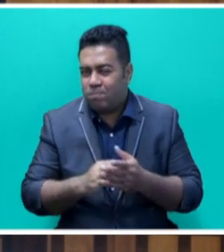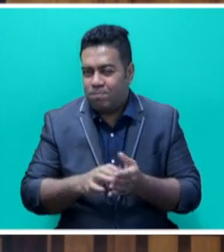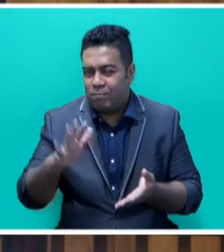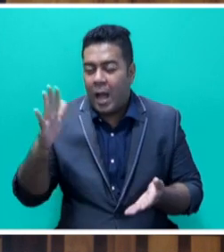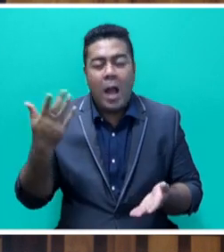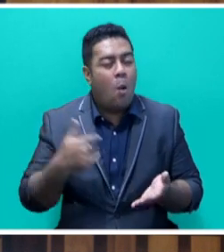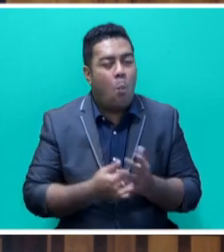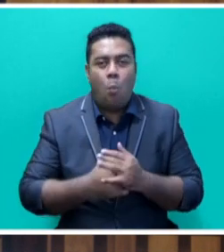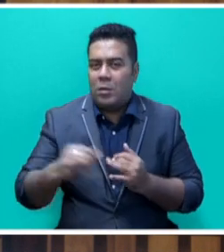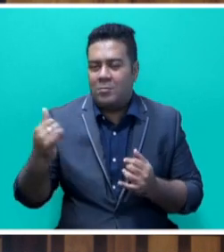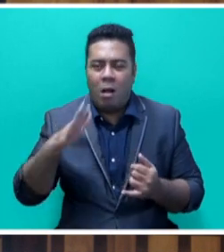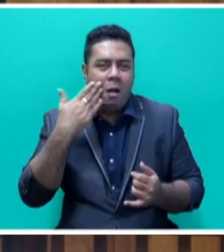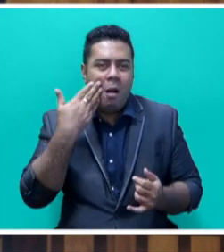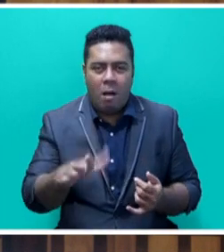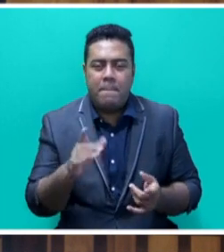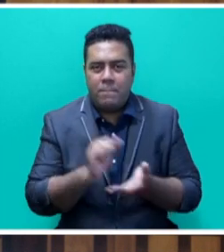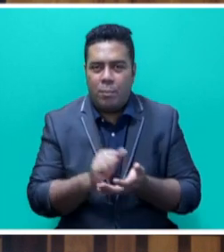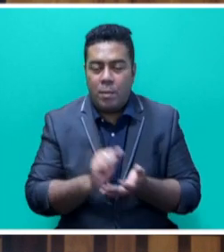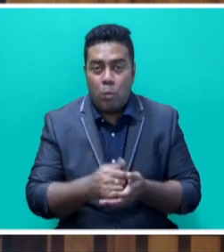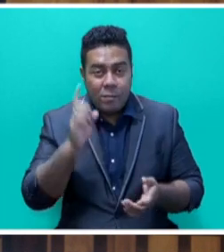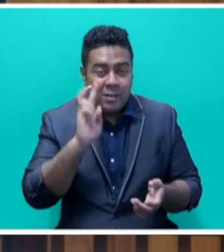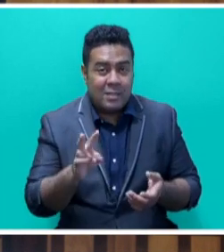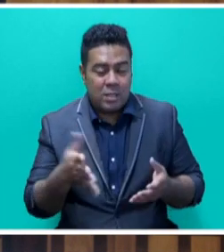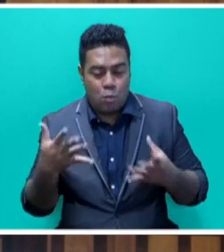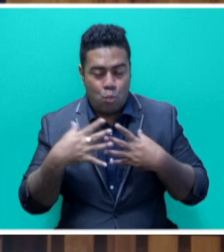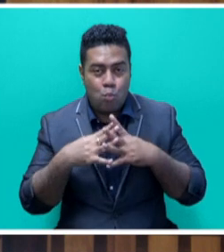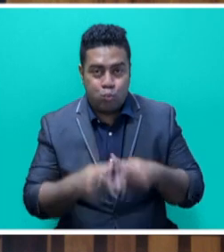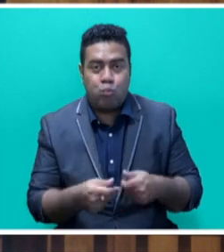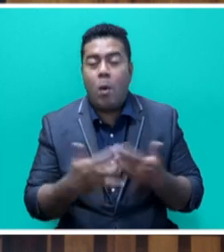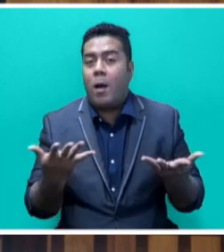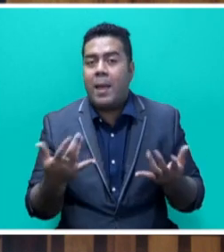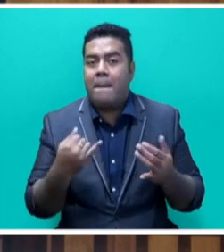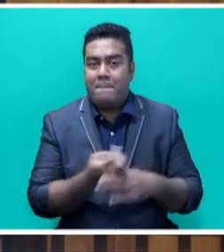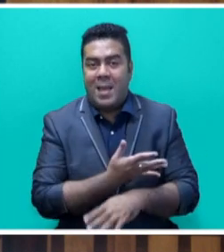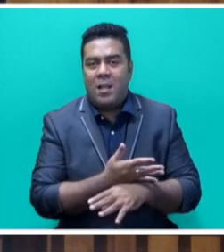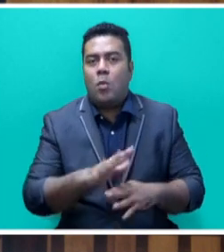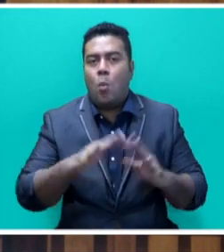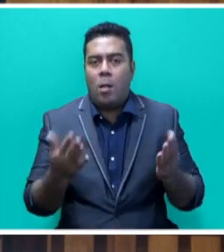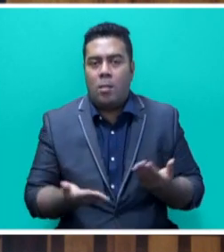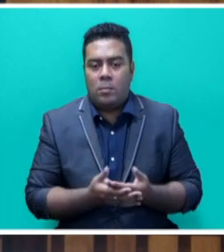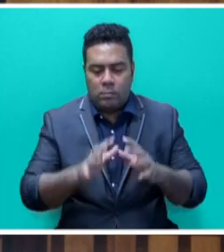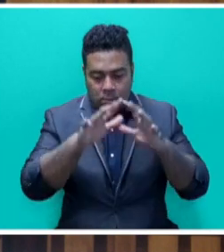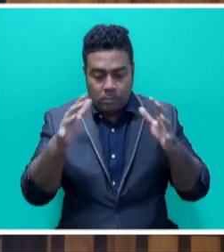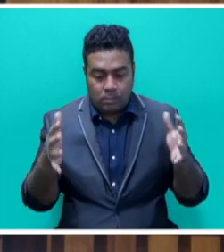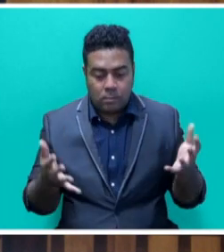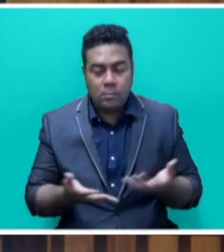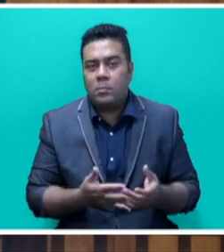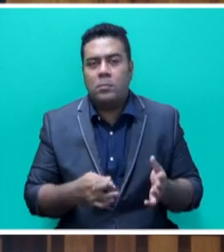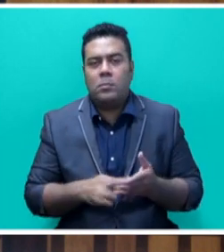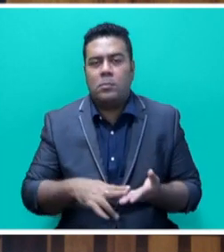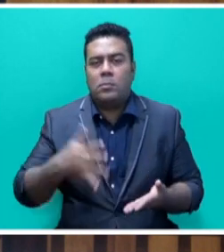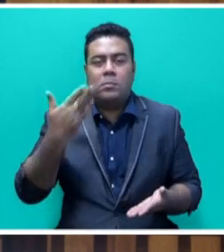than pre-industrial levels, and we are already seeing devastating impacts across the world. Heat domes are surging temperatures to record levels